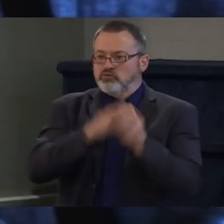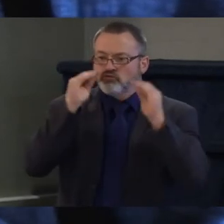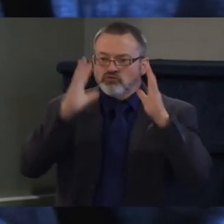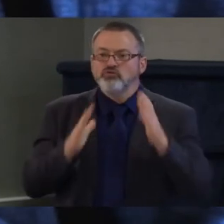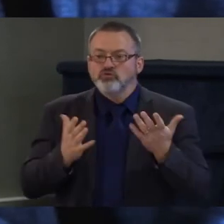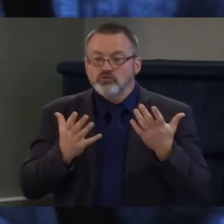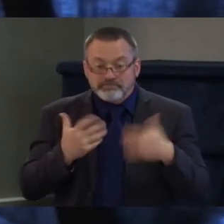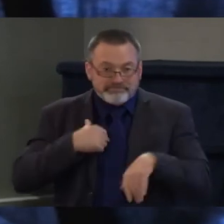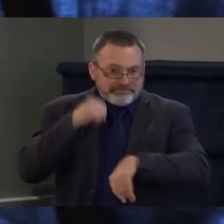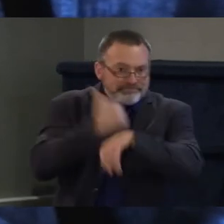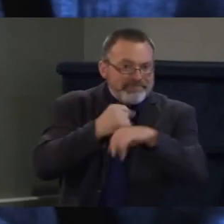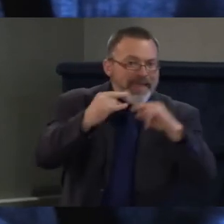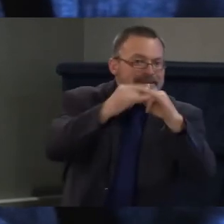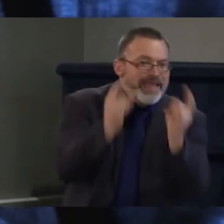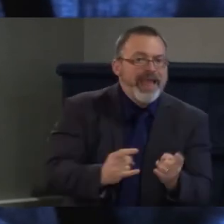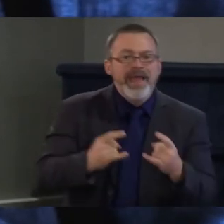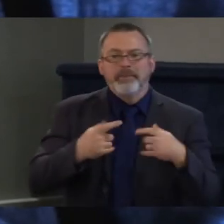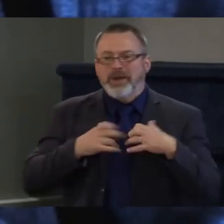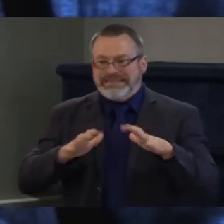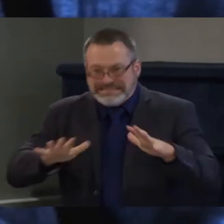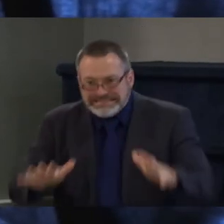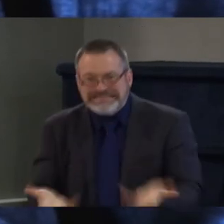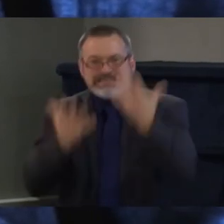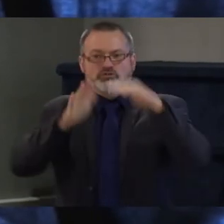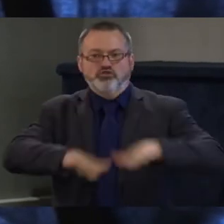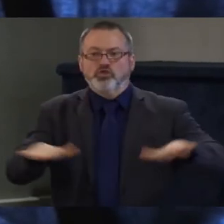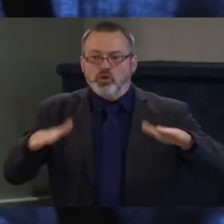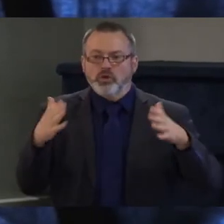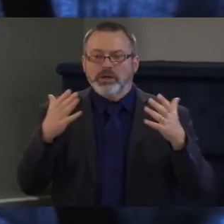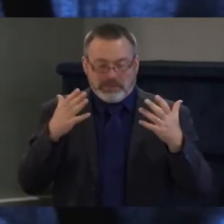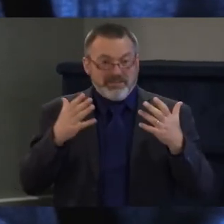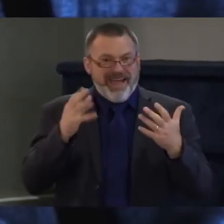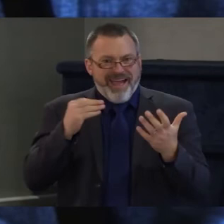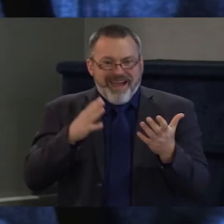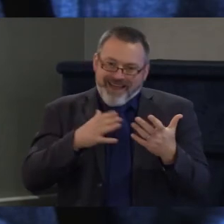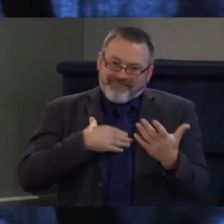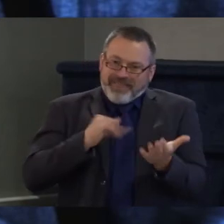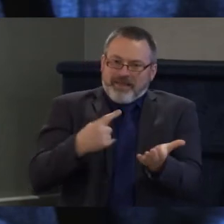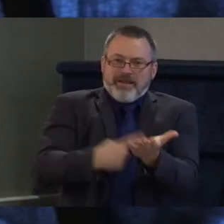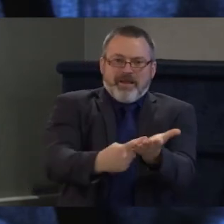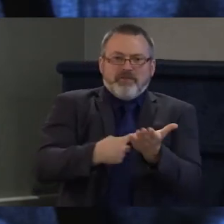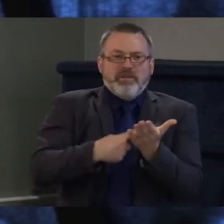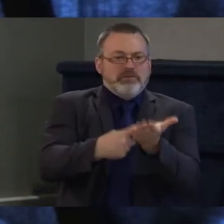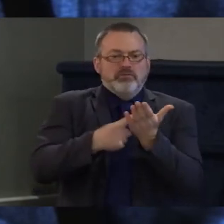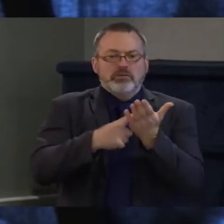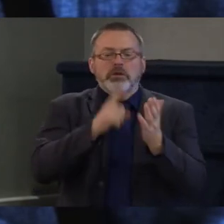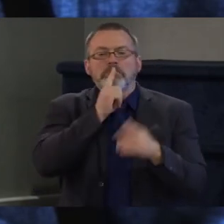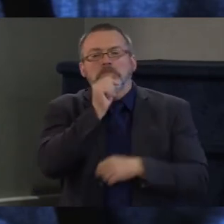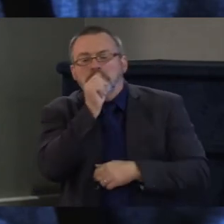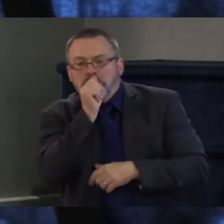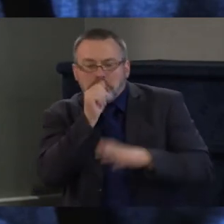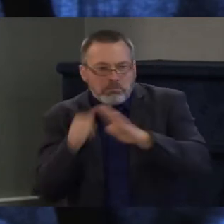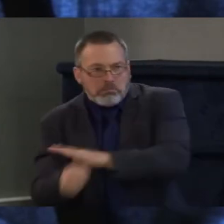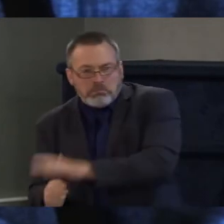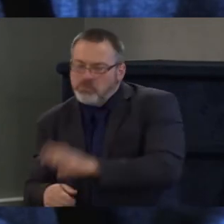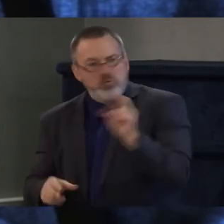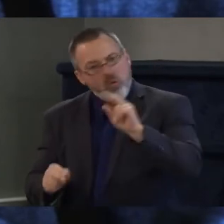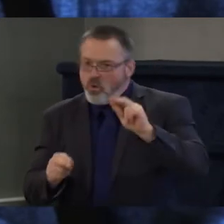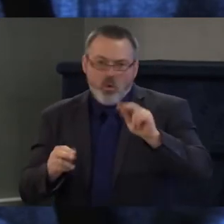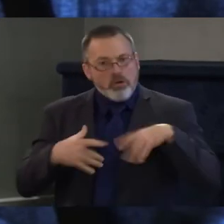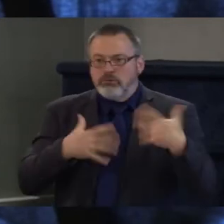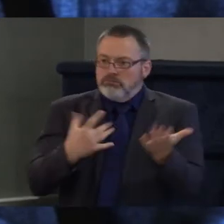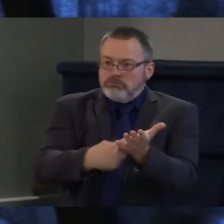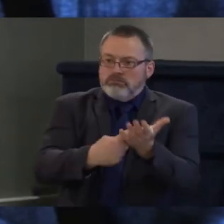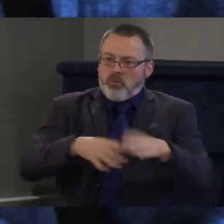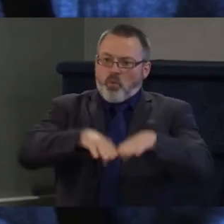speaking really openly and honestly with those students and my own children about how we reduce the stigma and